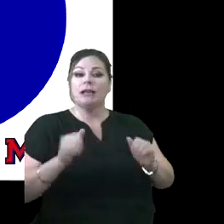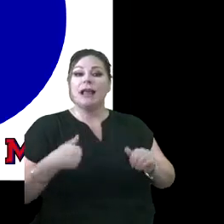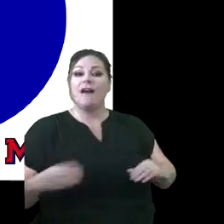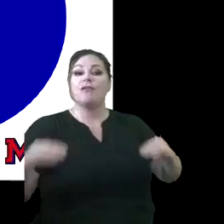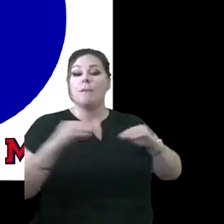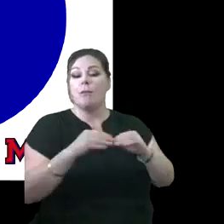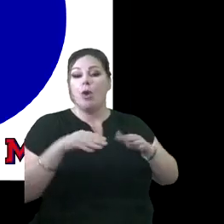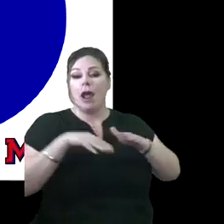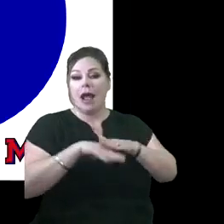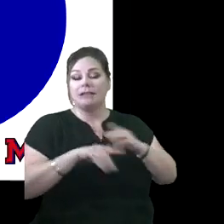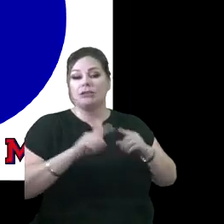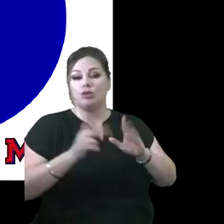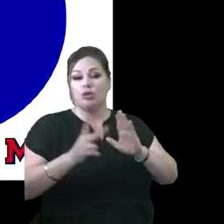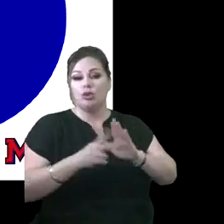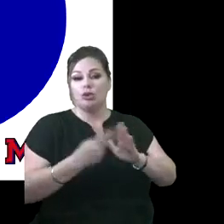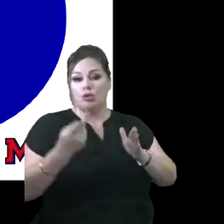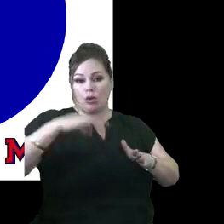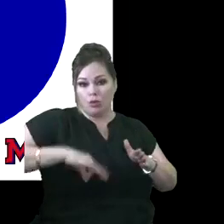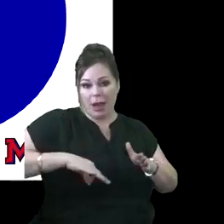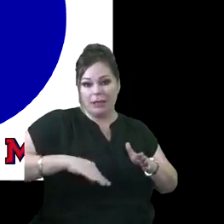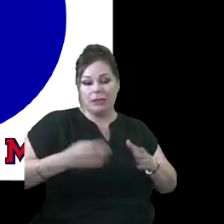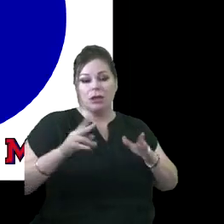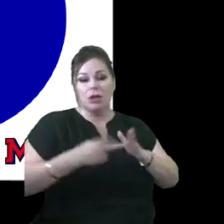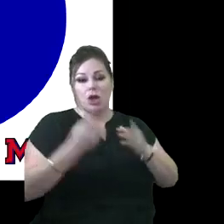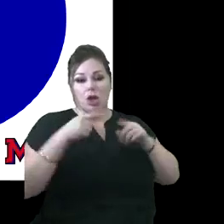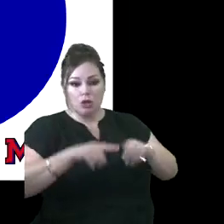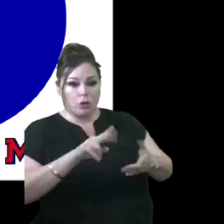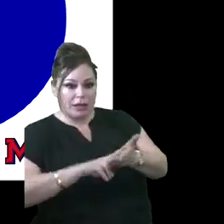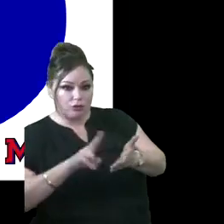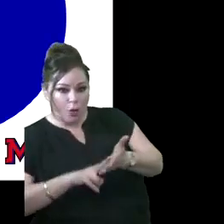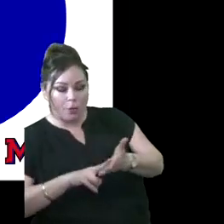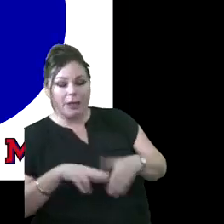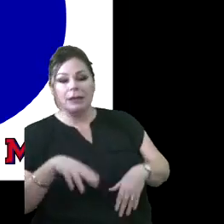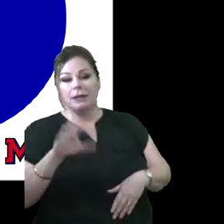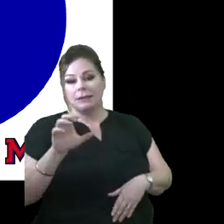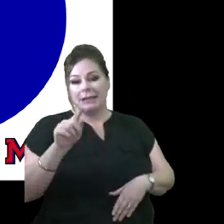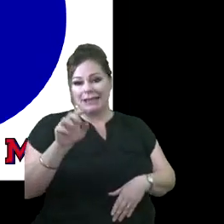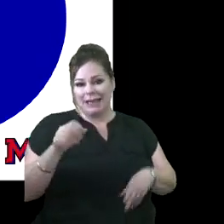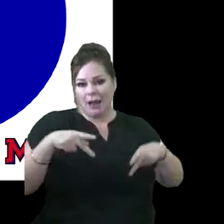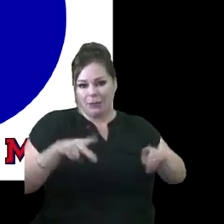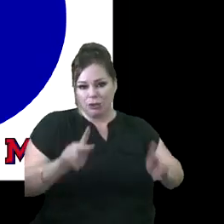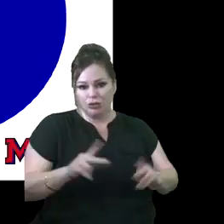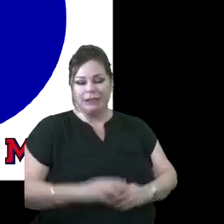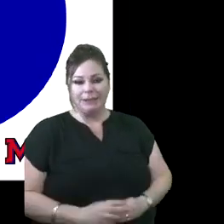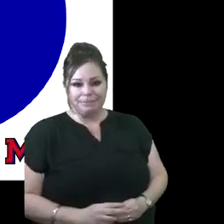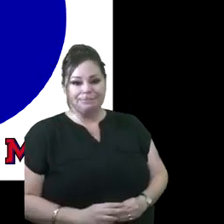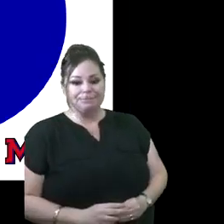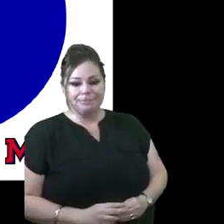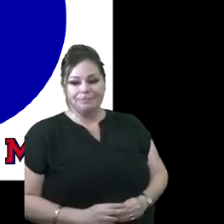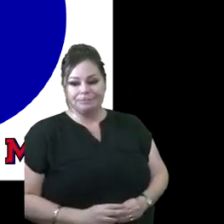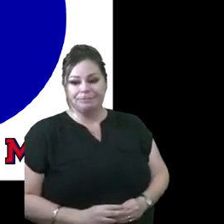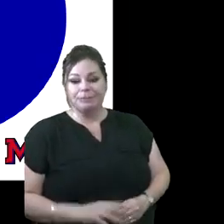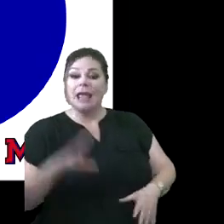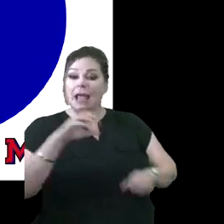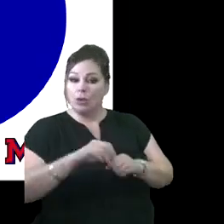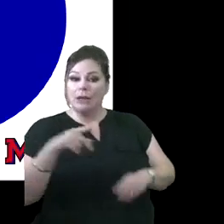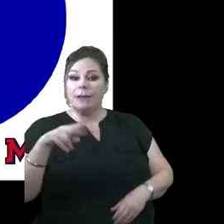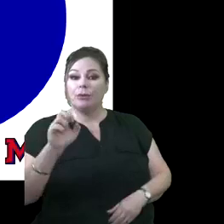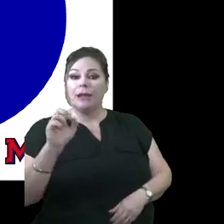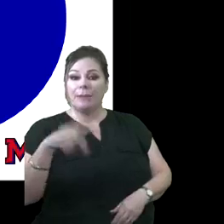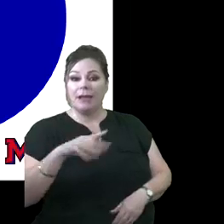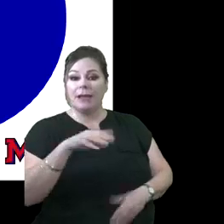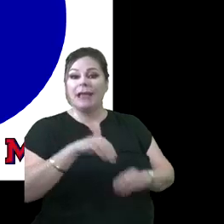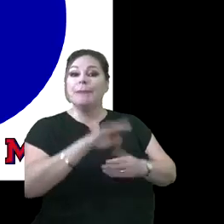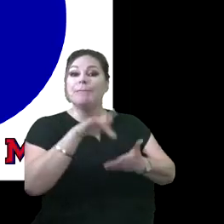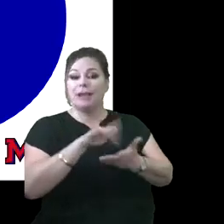enrollment, steam, vocational and career technology education opportunities. Including pre AP in the